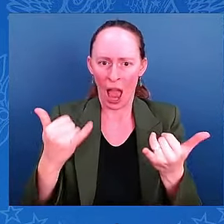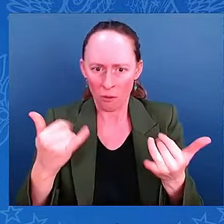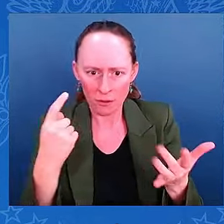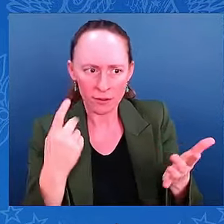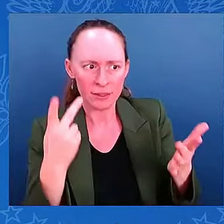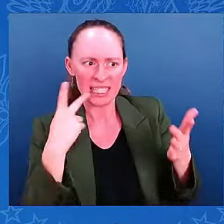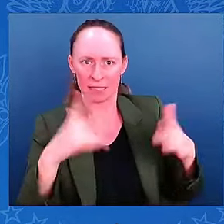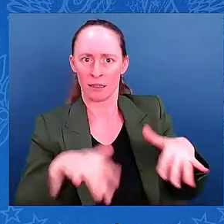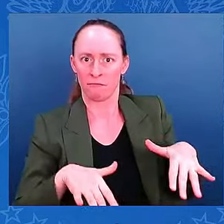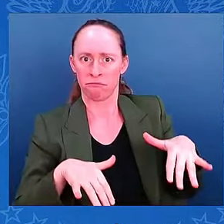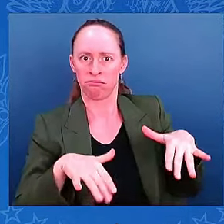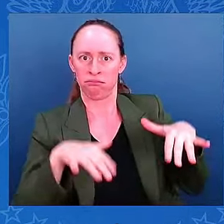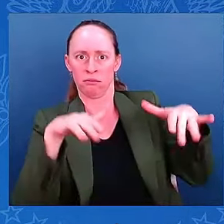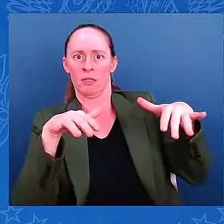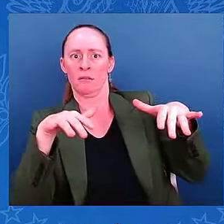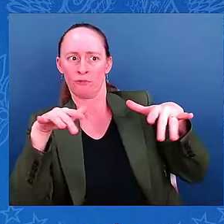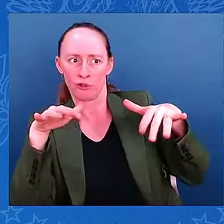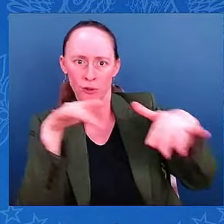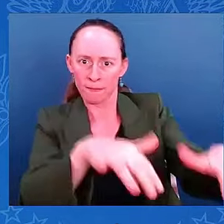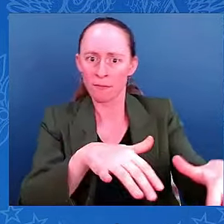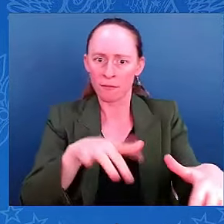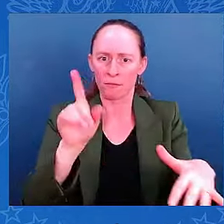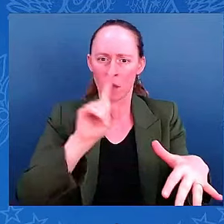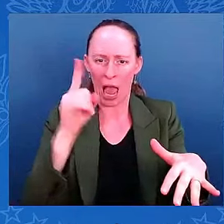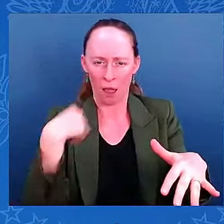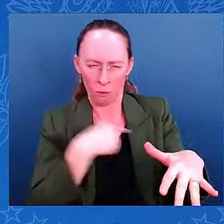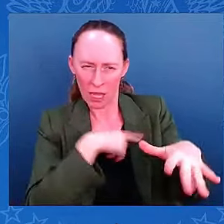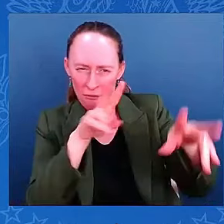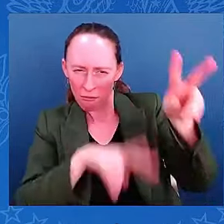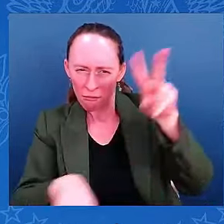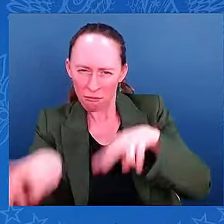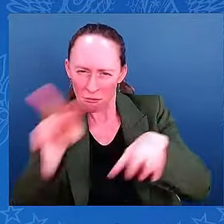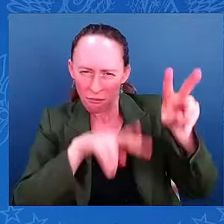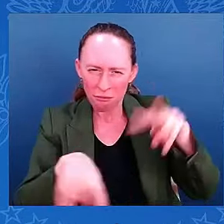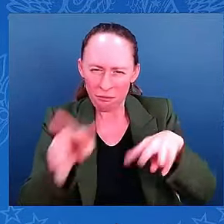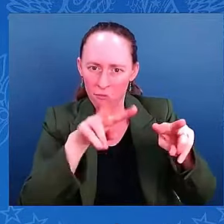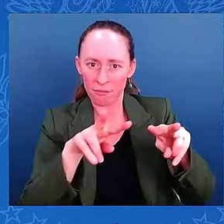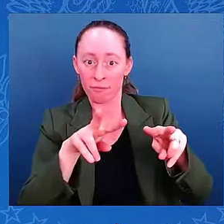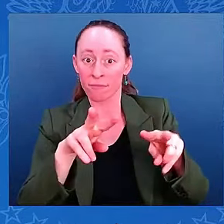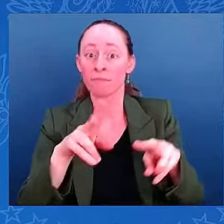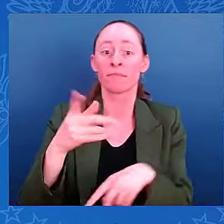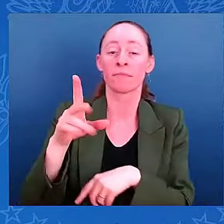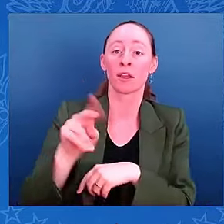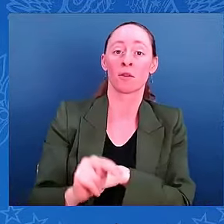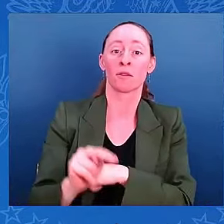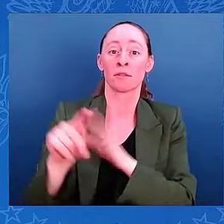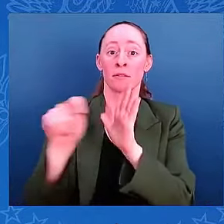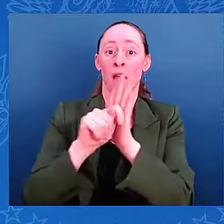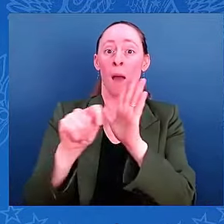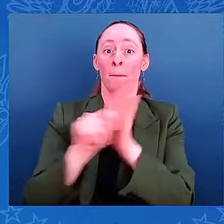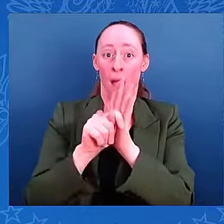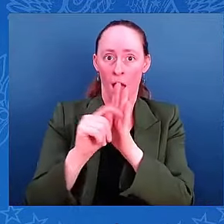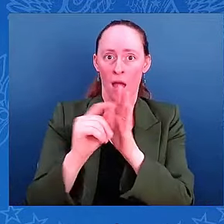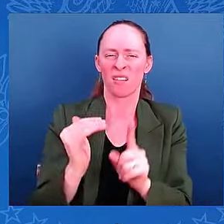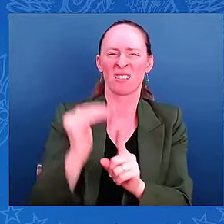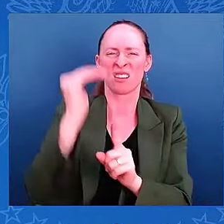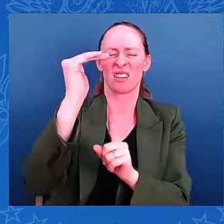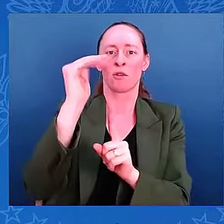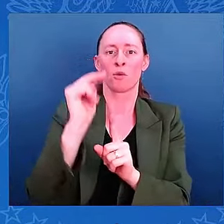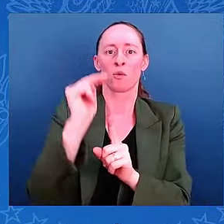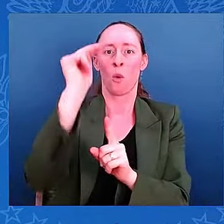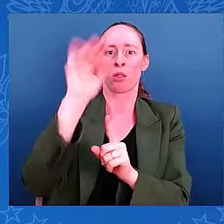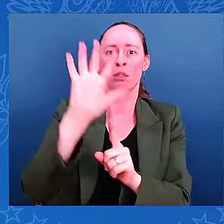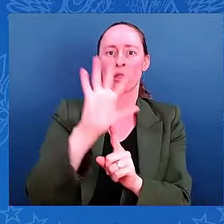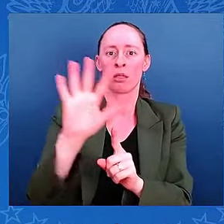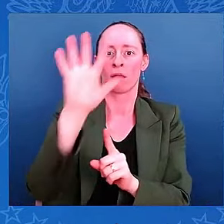So a track of the center to the north of Tampa Bay would push the highest storm surge into Tampa Bay itself. A track five or 10 or